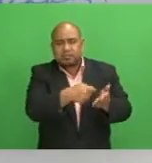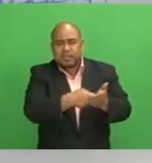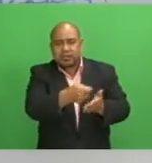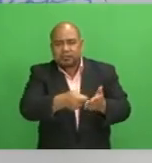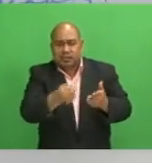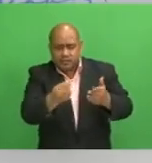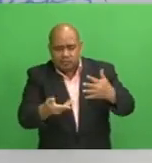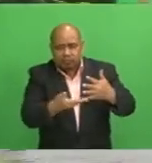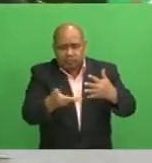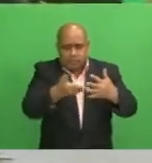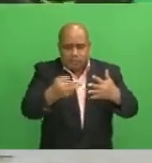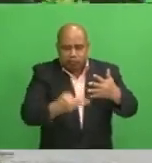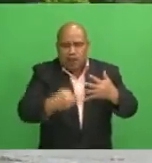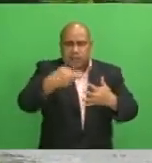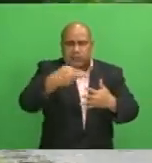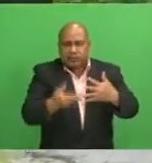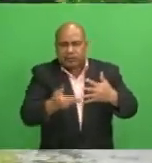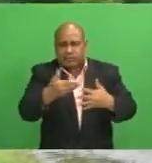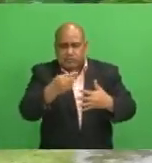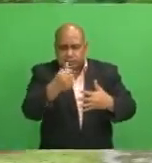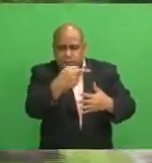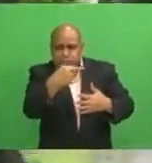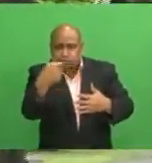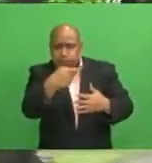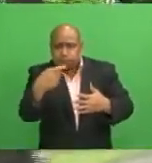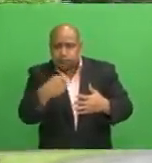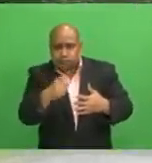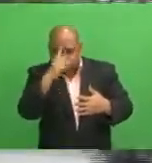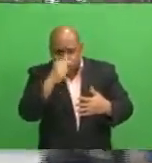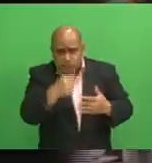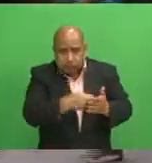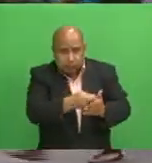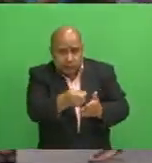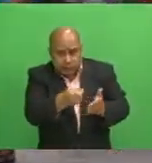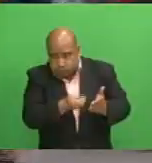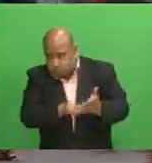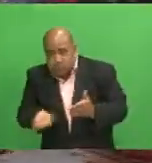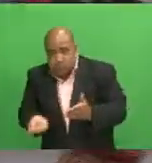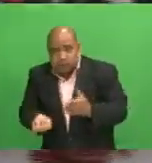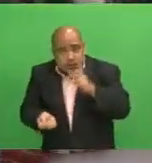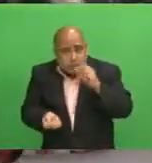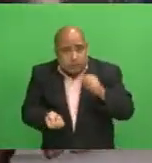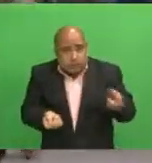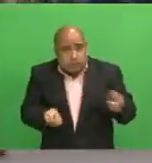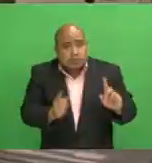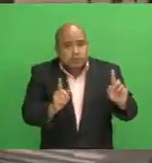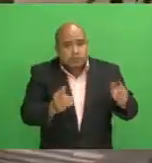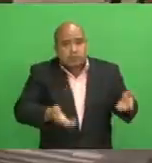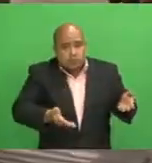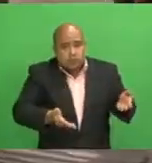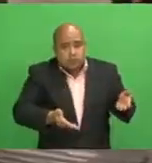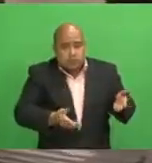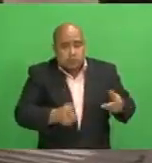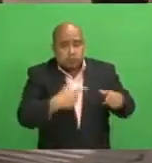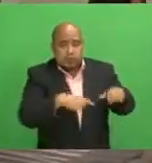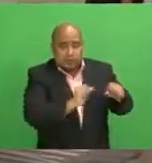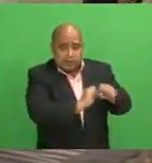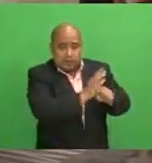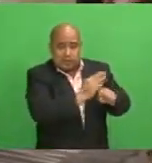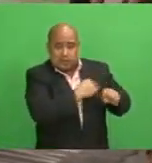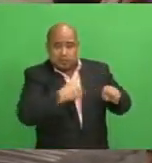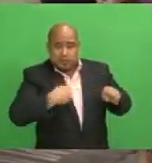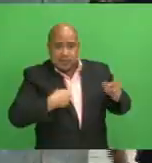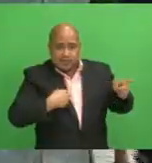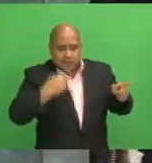can be done at source. With many rate payers facing financial constraints due to the pandemic, the ministry has strategies to assist them with